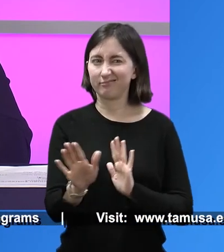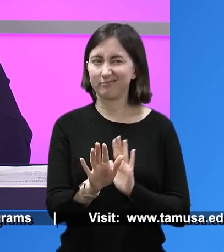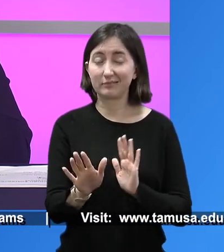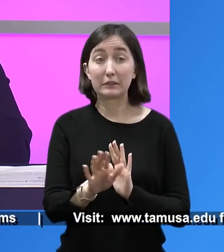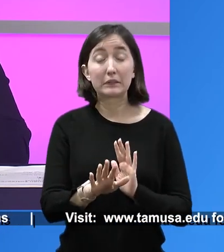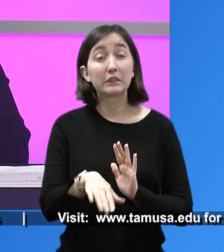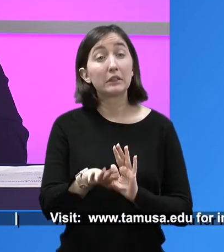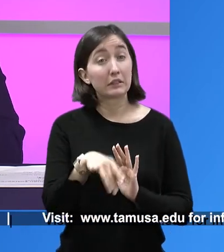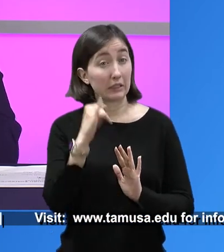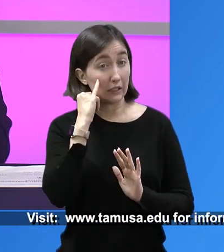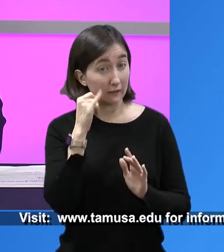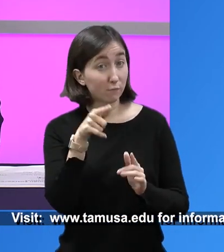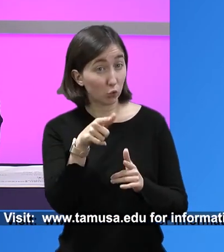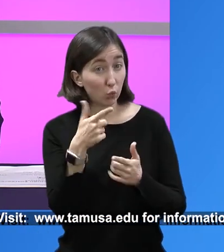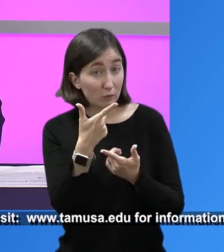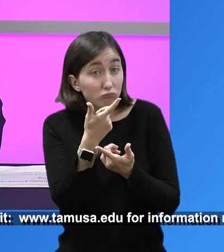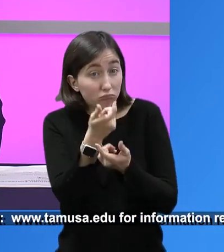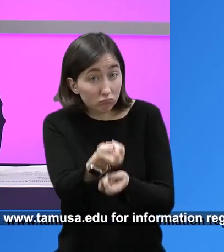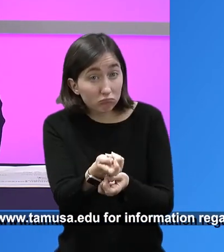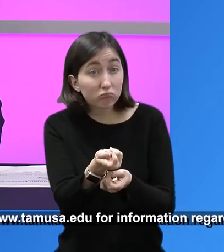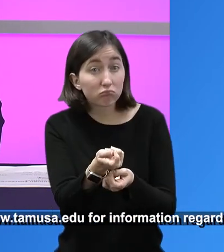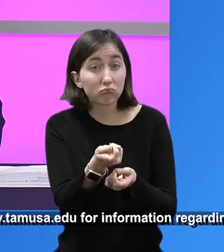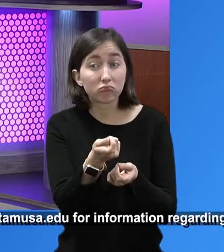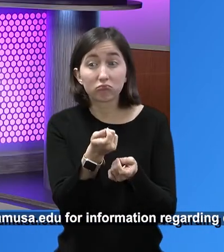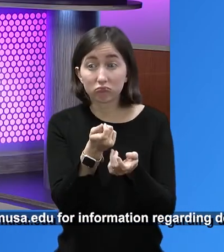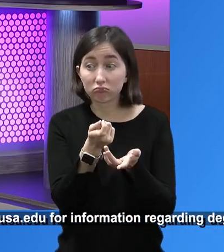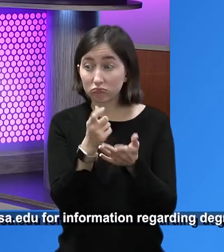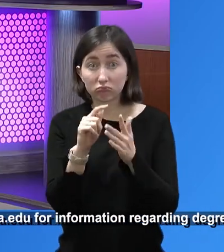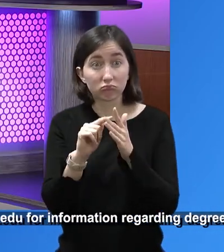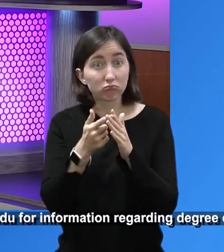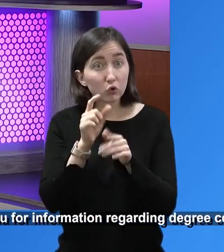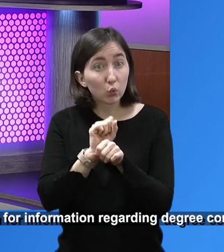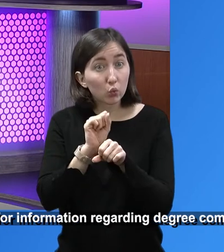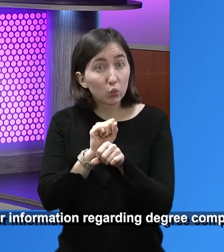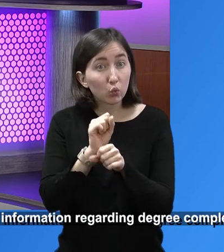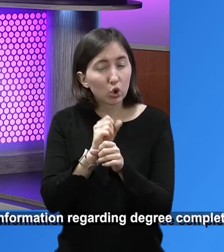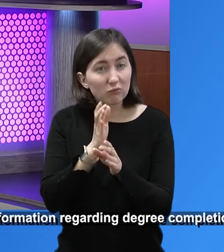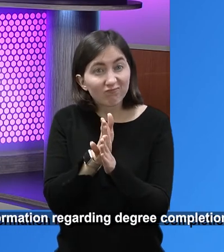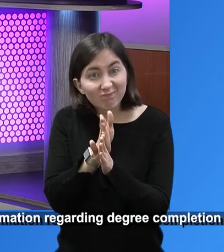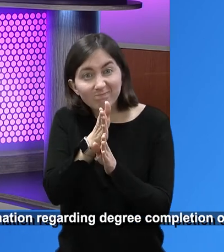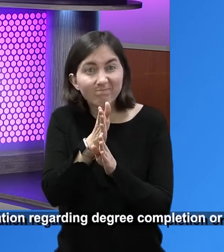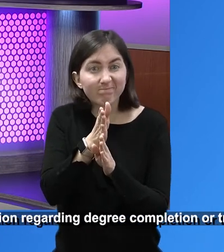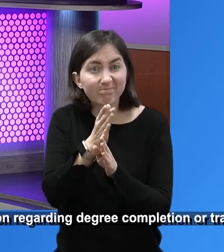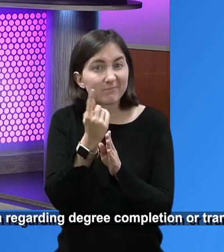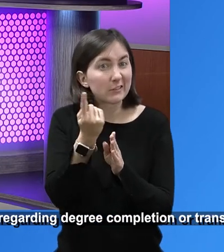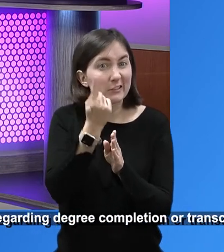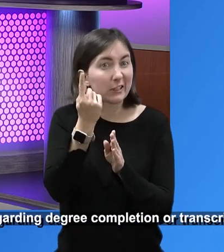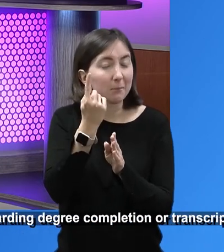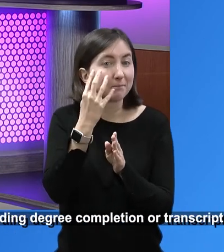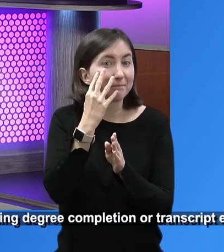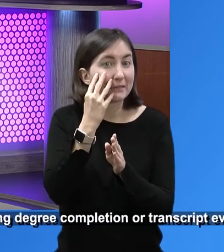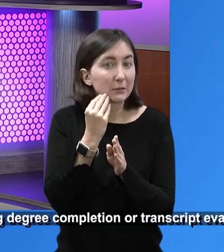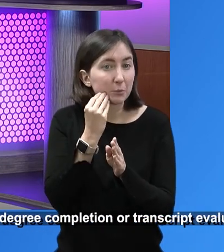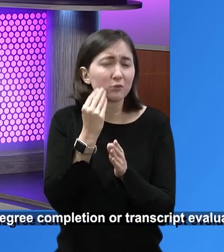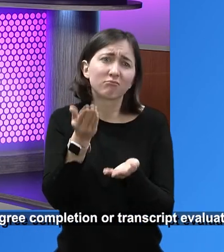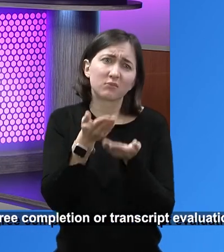and it's a different industry that you've ever, ever been in, we recommend that you do get some experience in that industry. Whatever that means